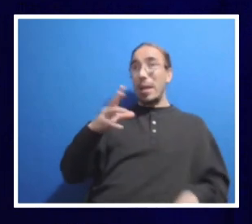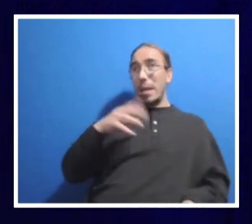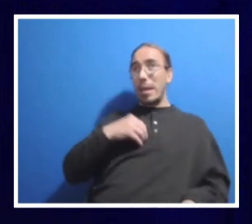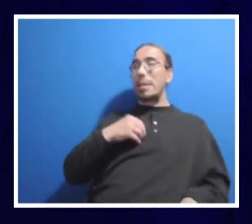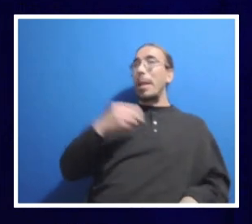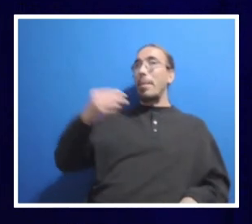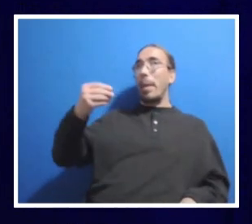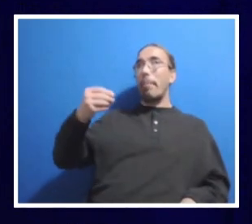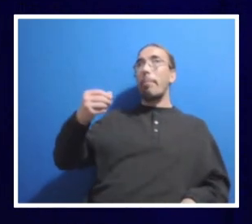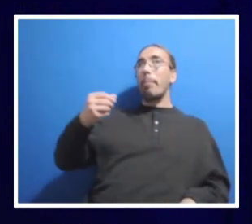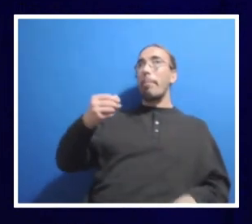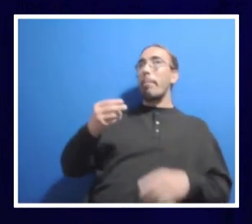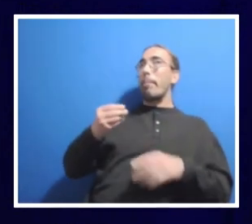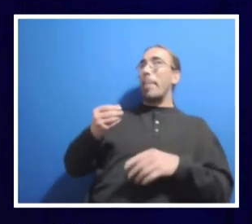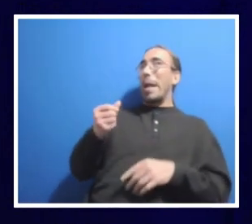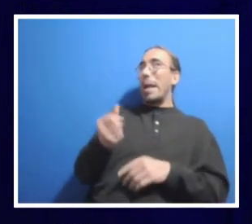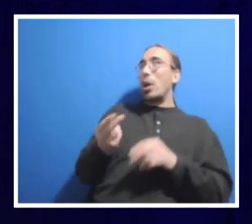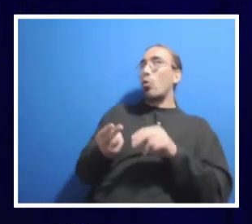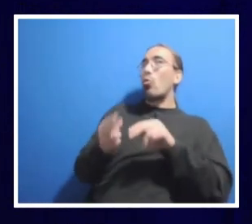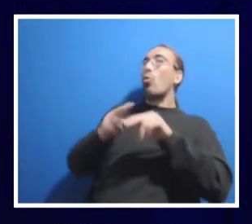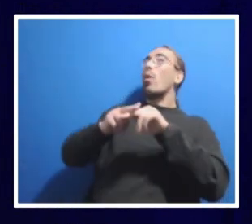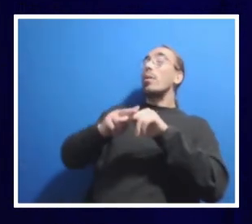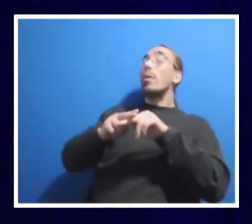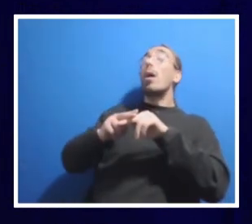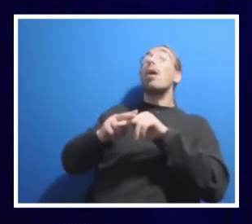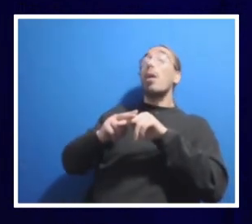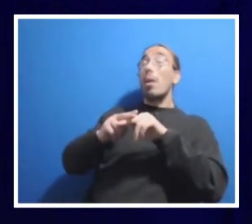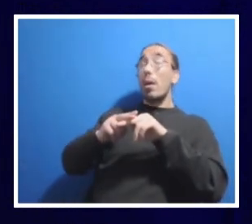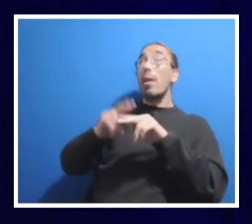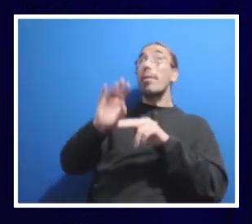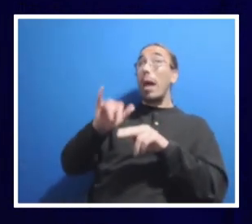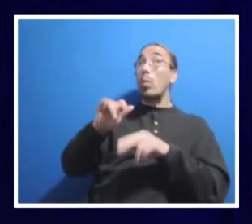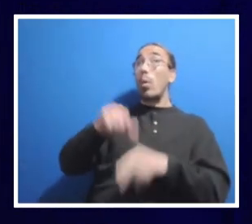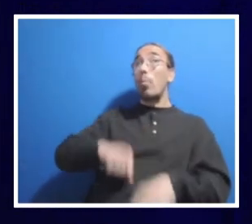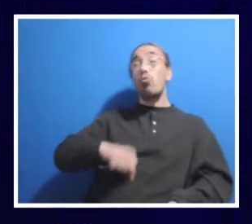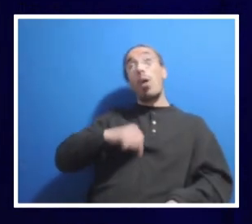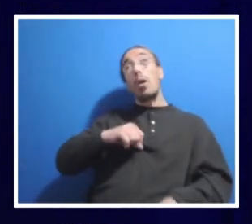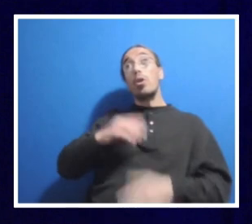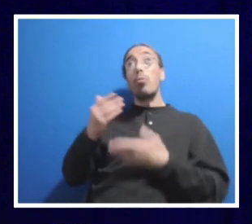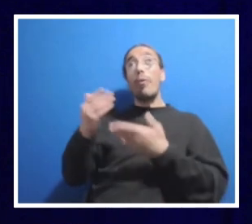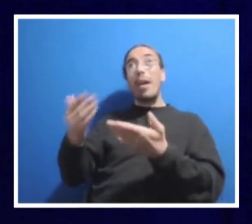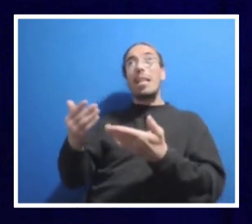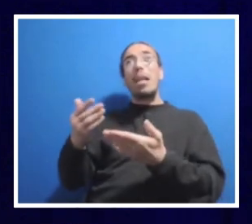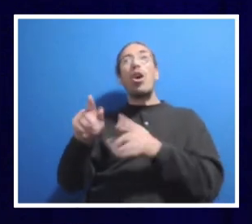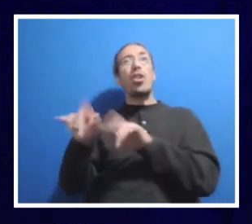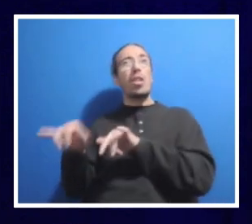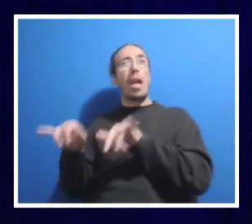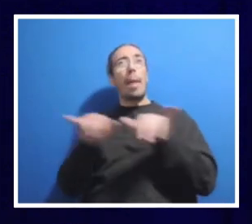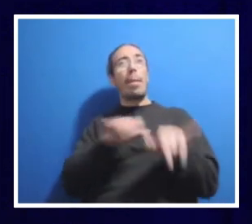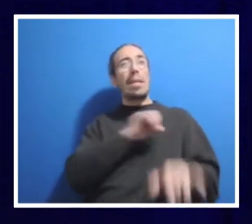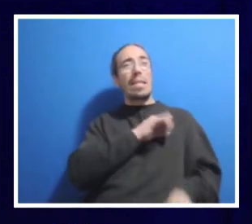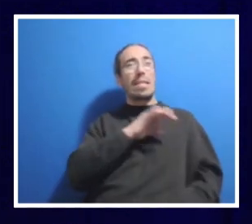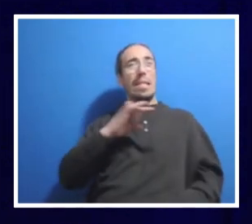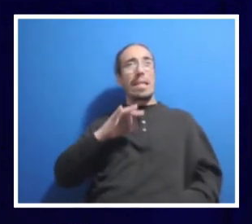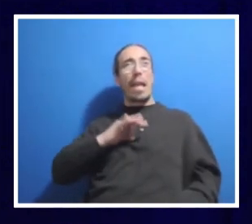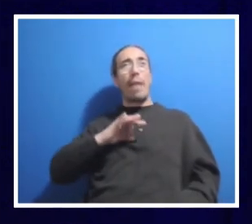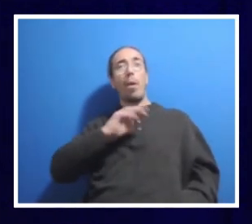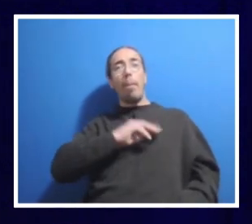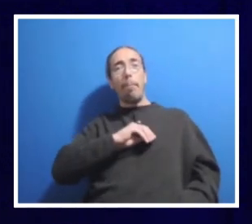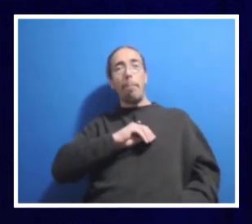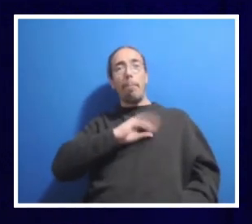benefit that we are proud to provide. So as we talk about staff morale, please do remember that there are